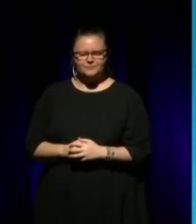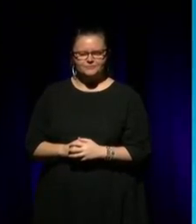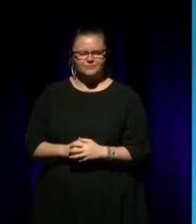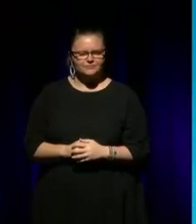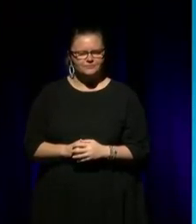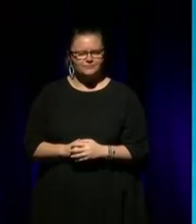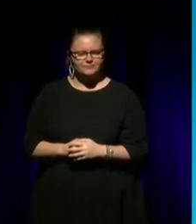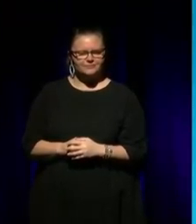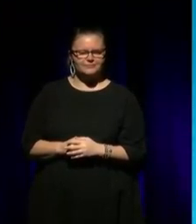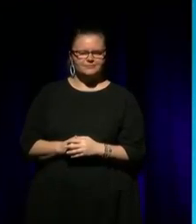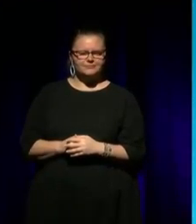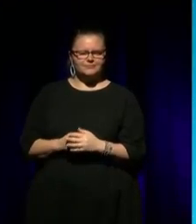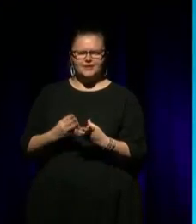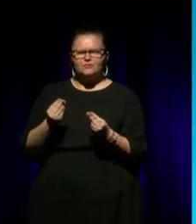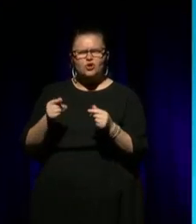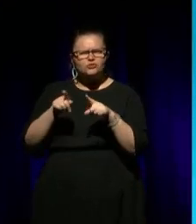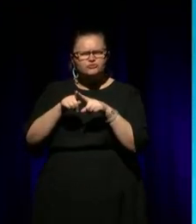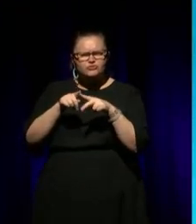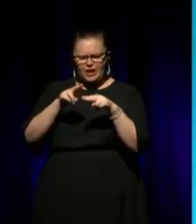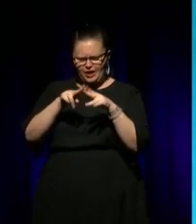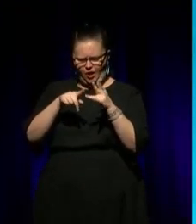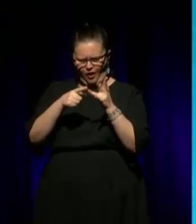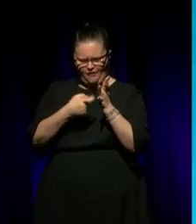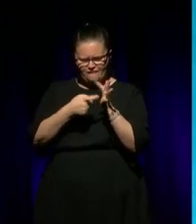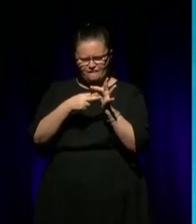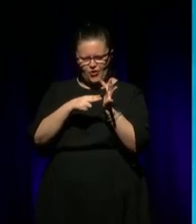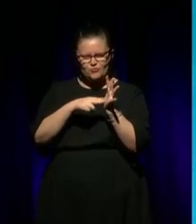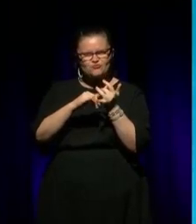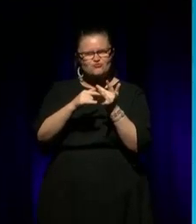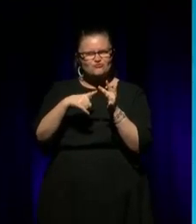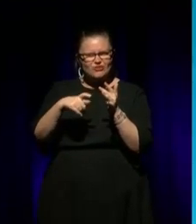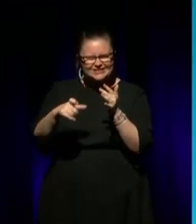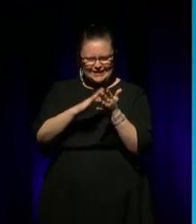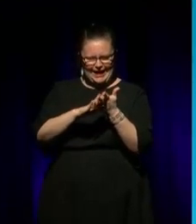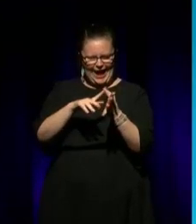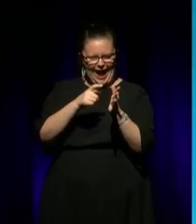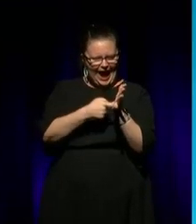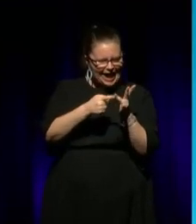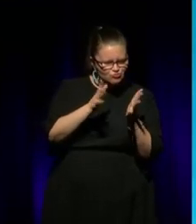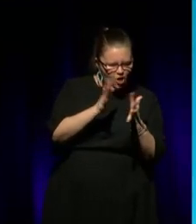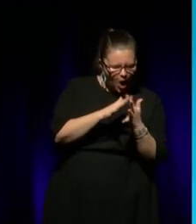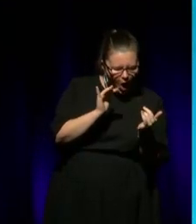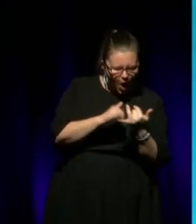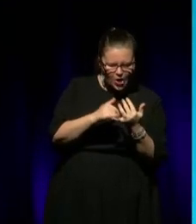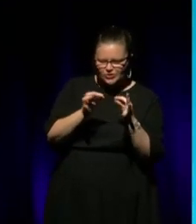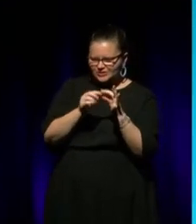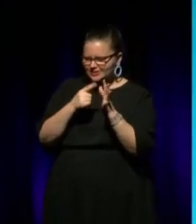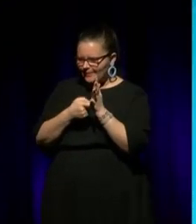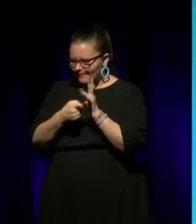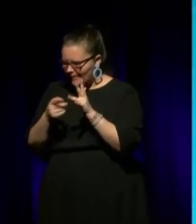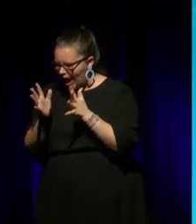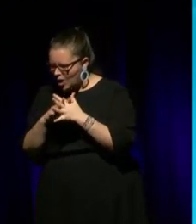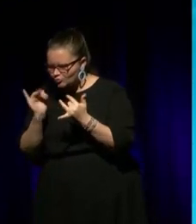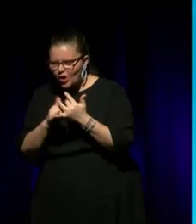other medic, forensic shows, and, so, harrows, and barrens, and fires, and play school.